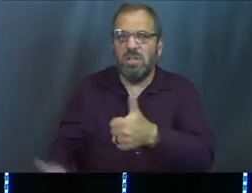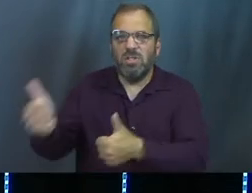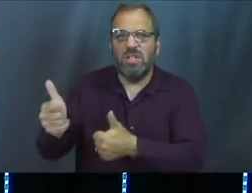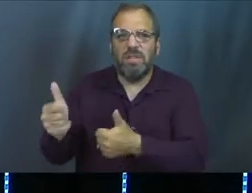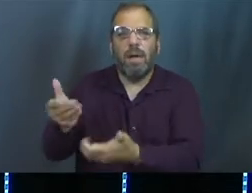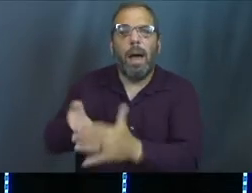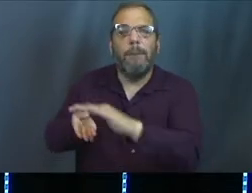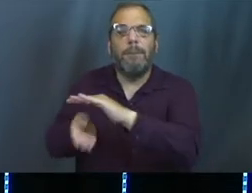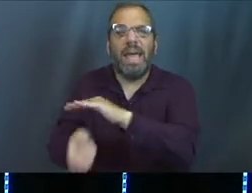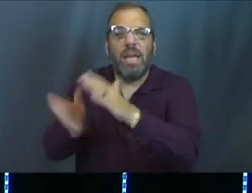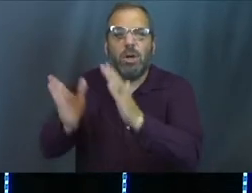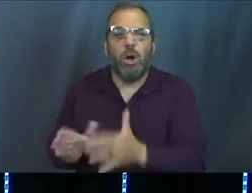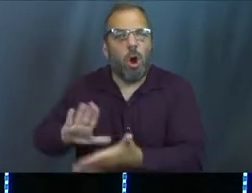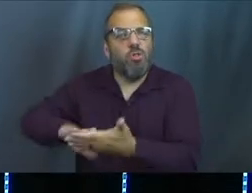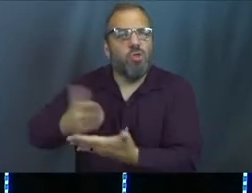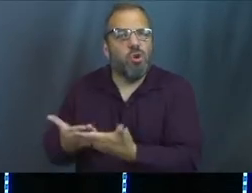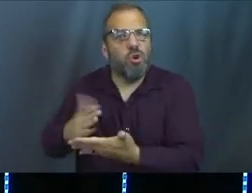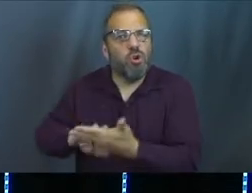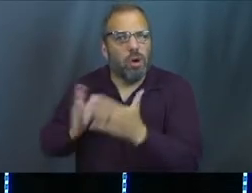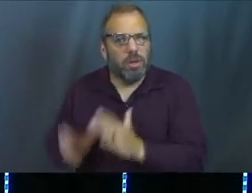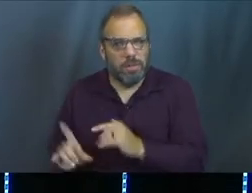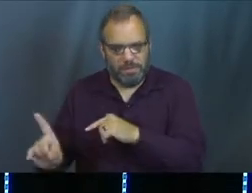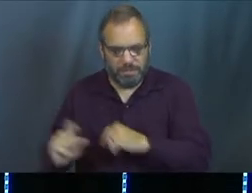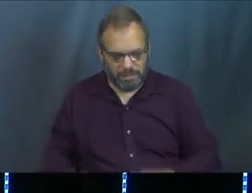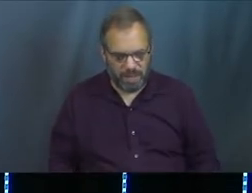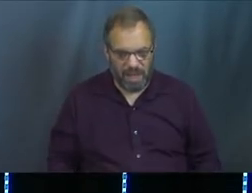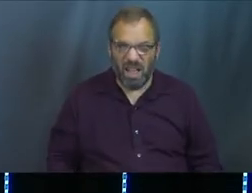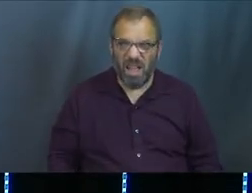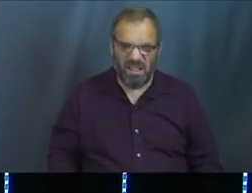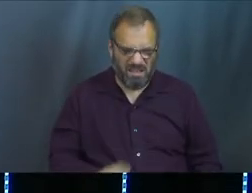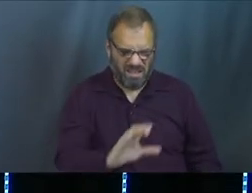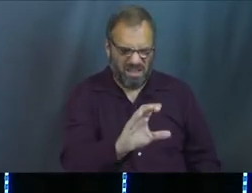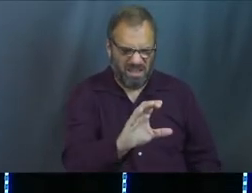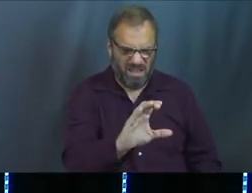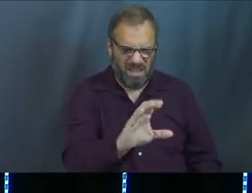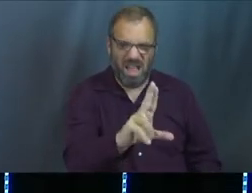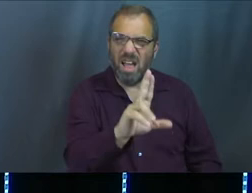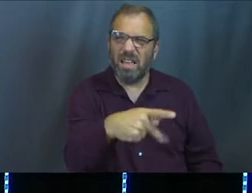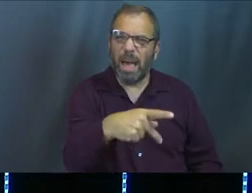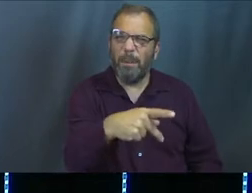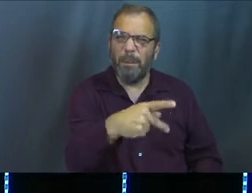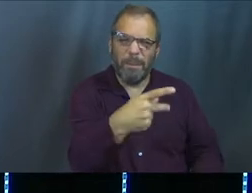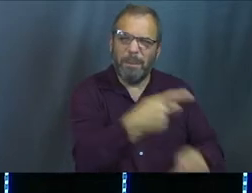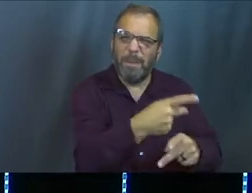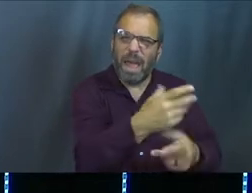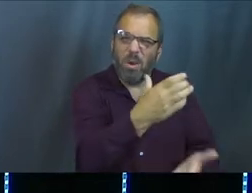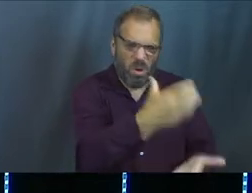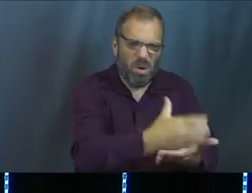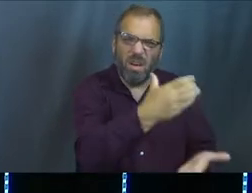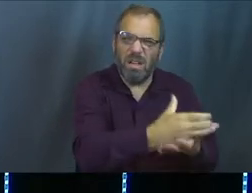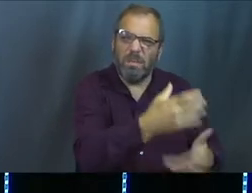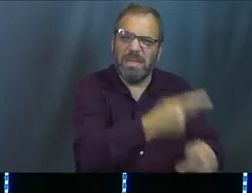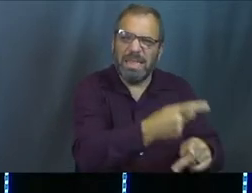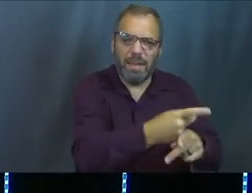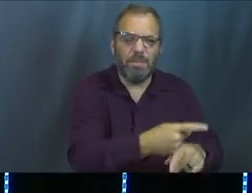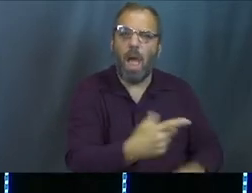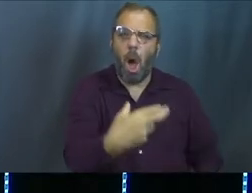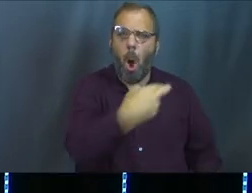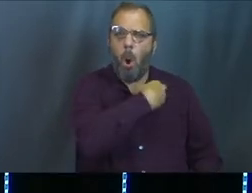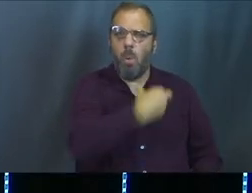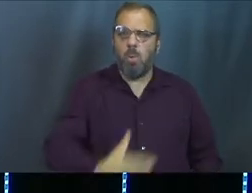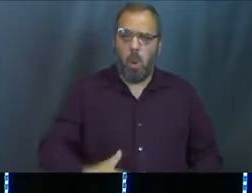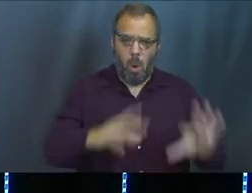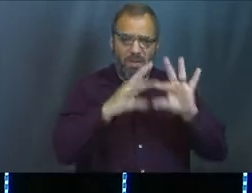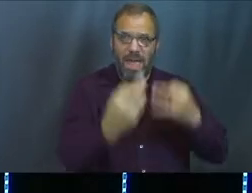baker for the Pharaoh and for the royal family. So if you don't know what a cupbearer is, back in these times and for a while, royal